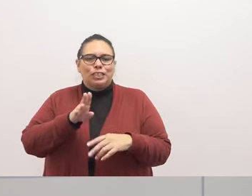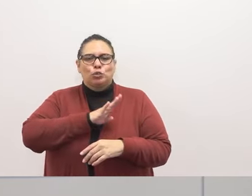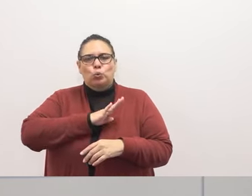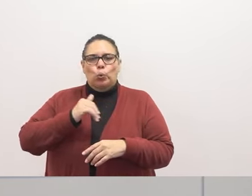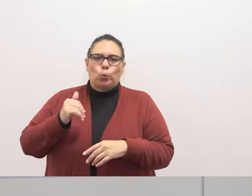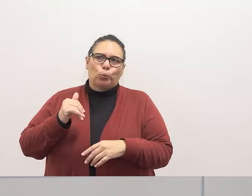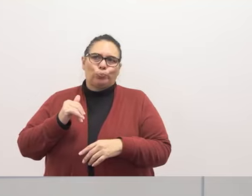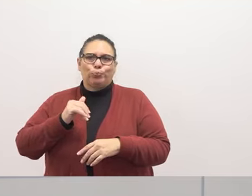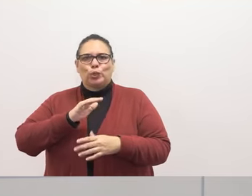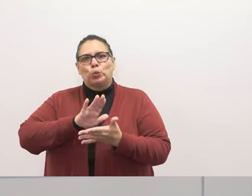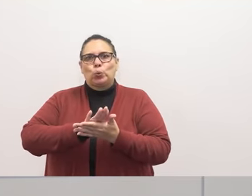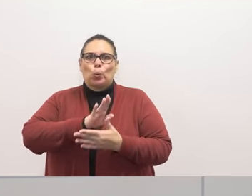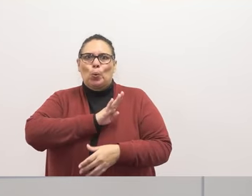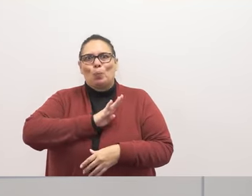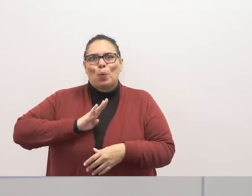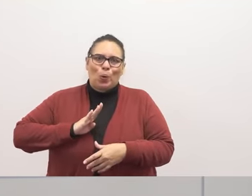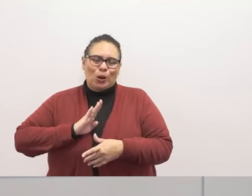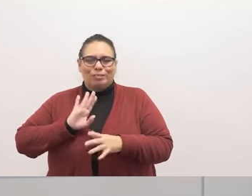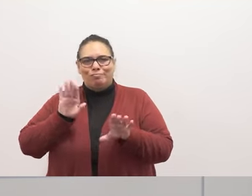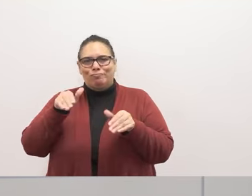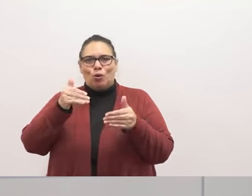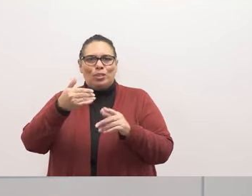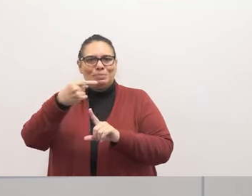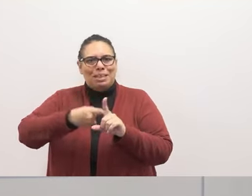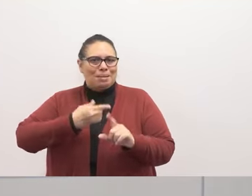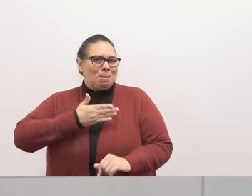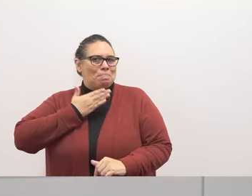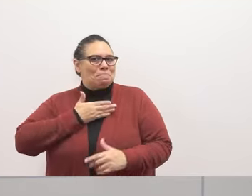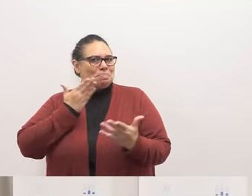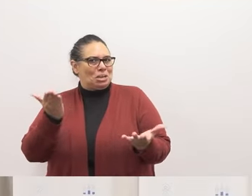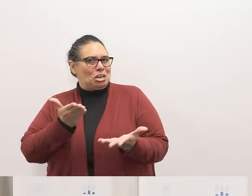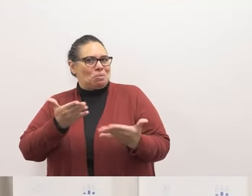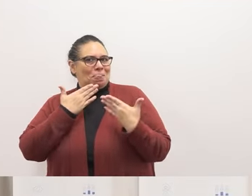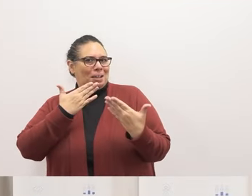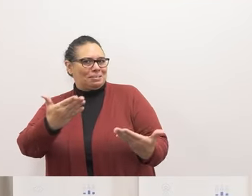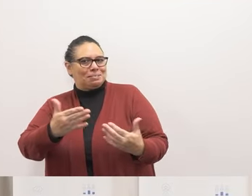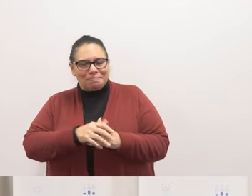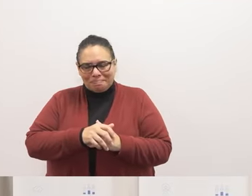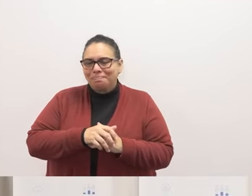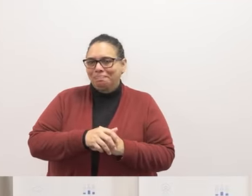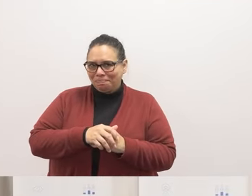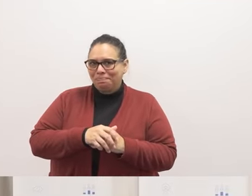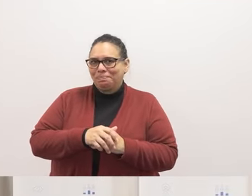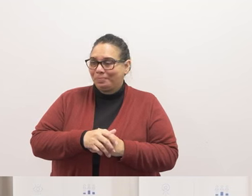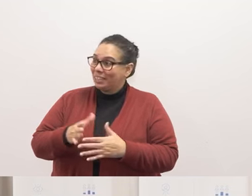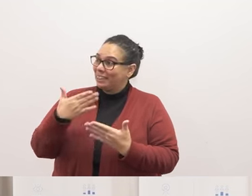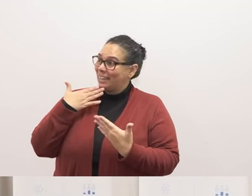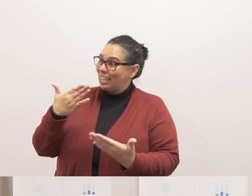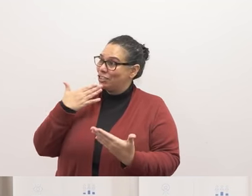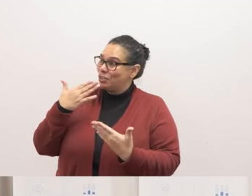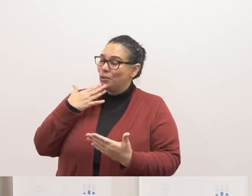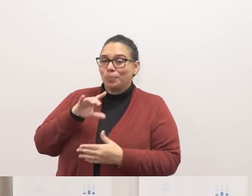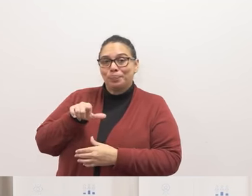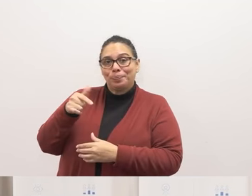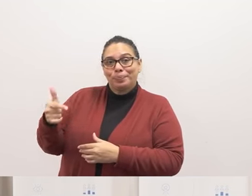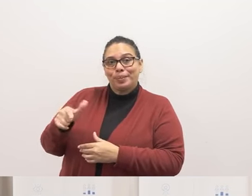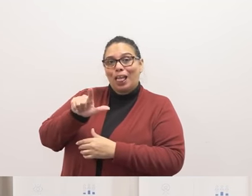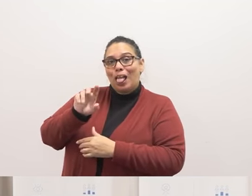oriented uh month and uh glad to be here thanks thank you miss lopez